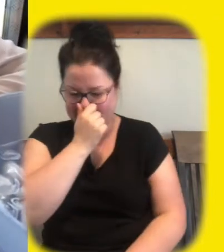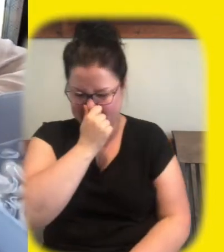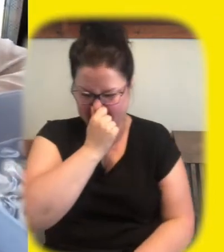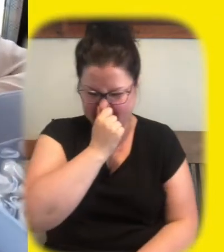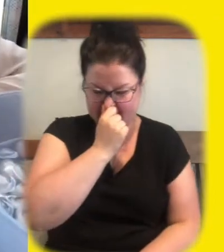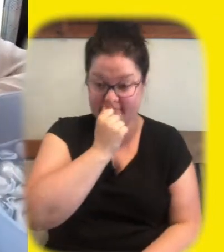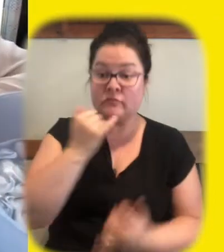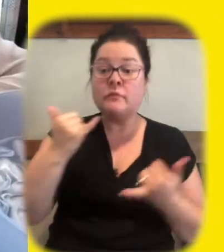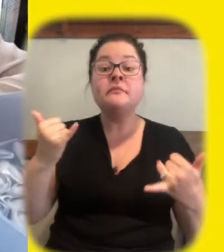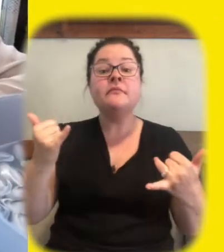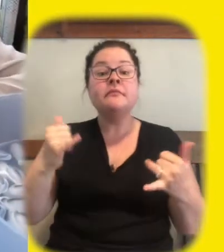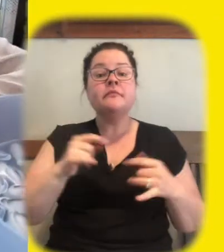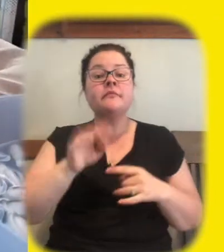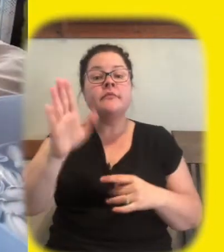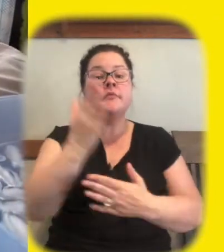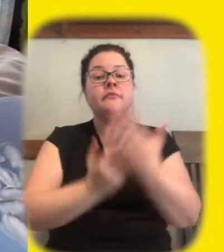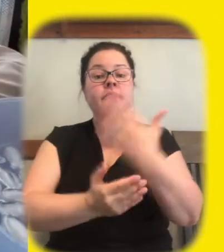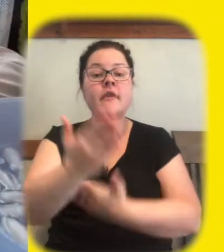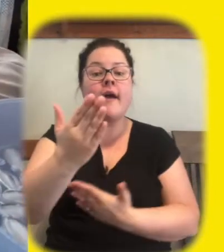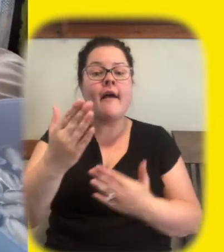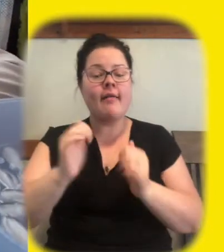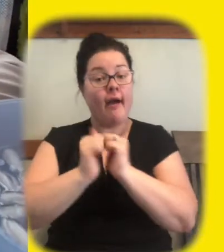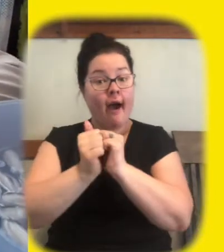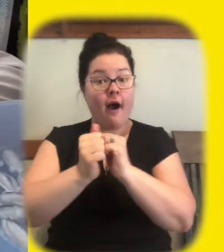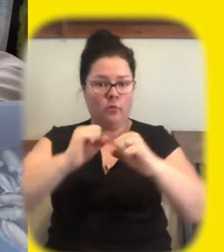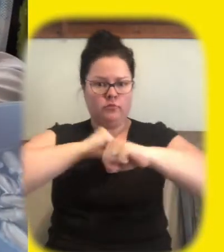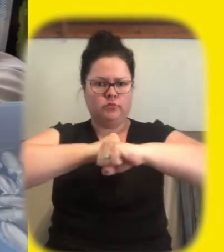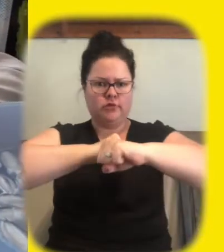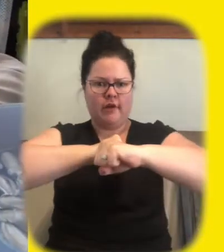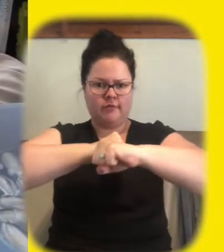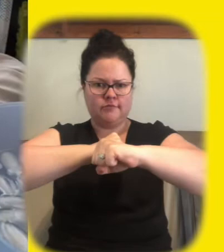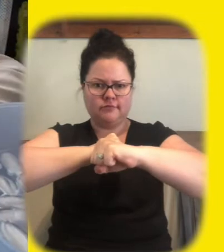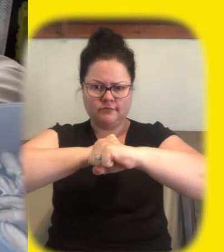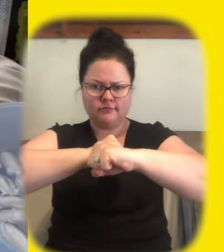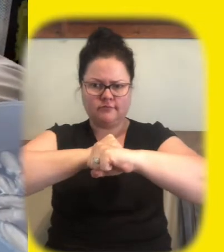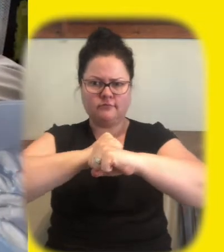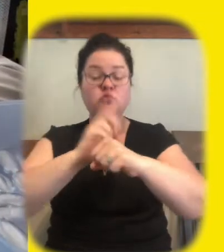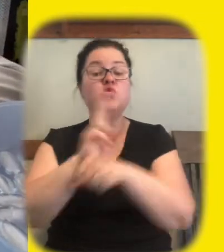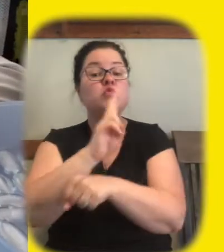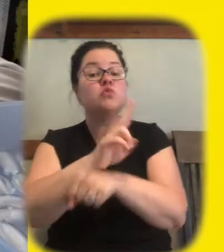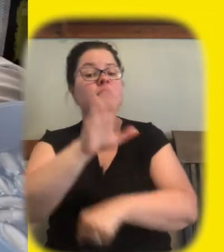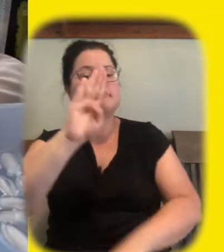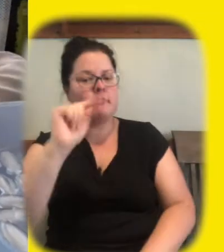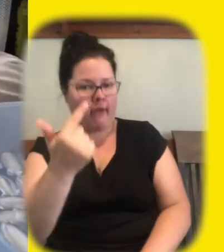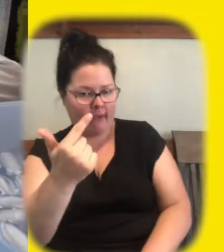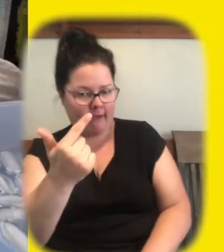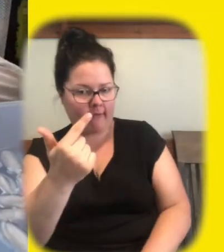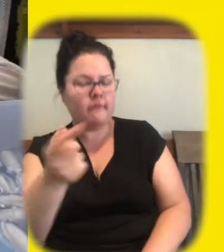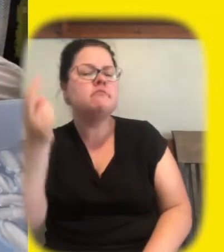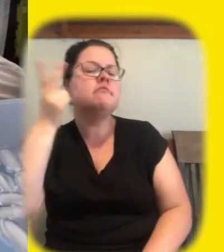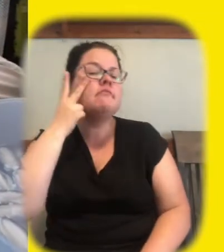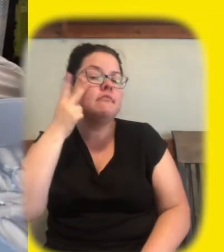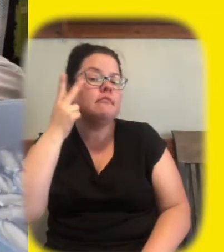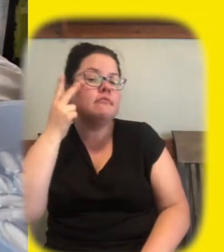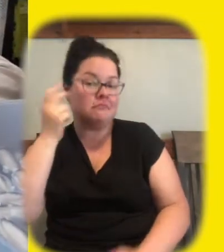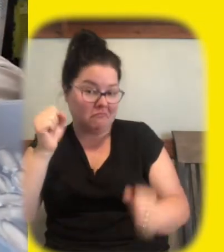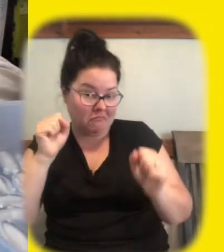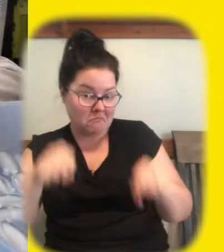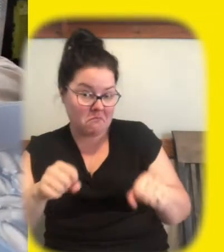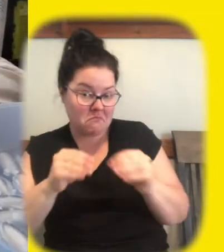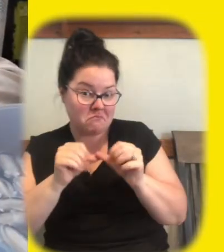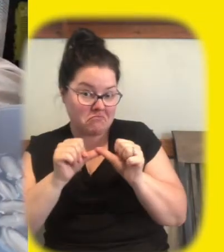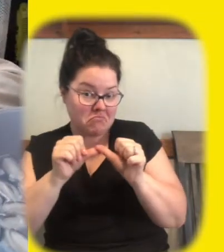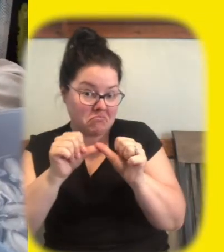so what we're gonna do is we're gonna put your hand in a protective layer a bag and see if that